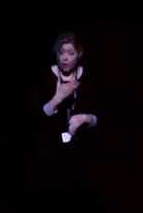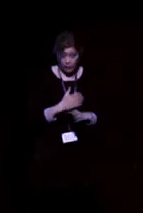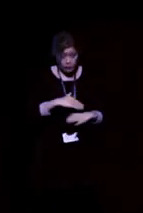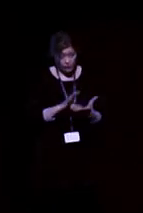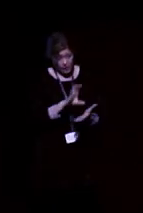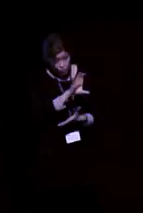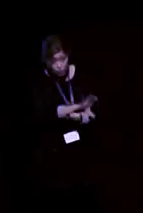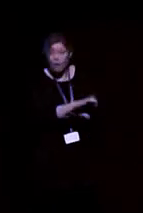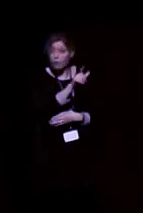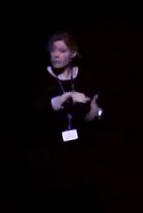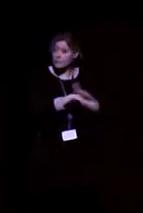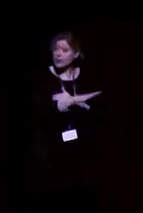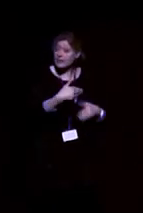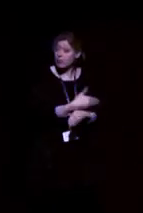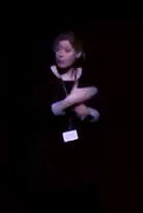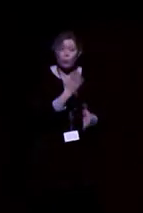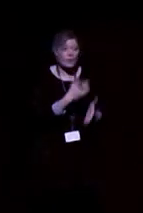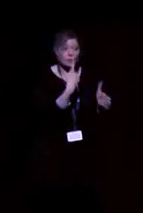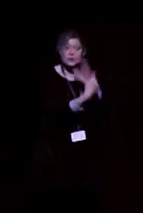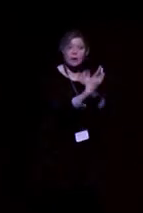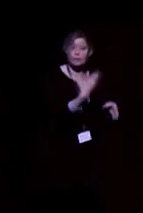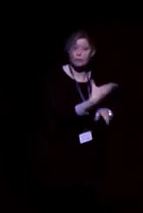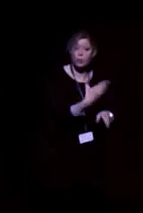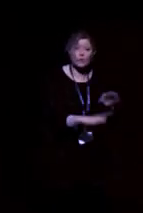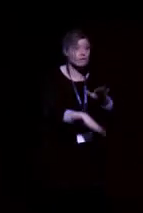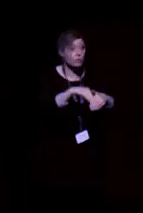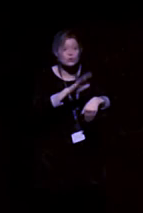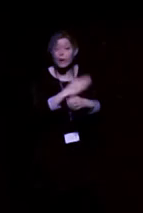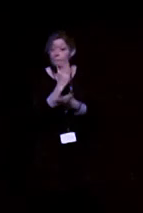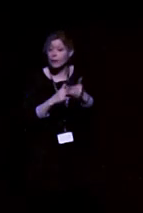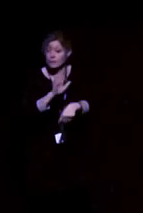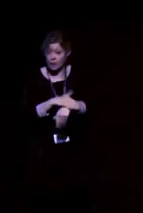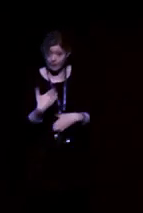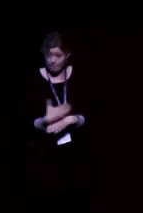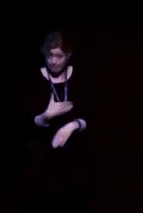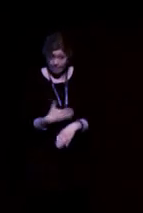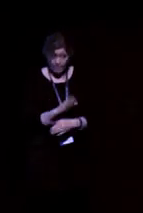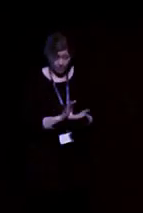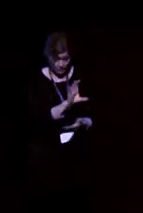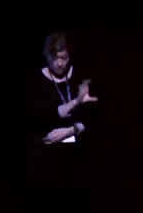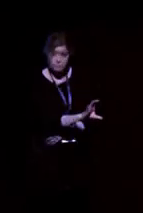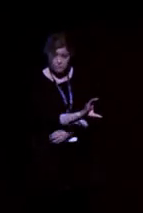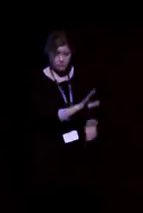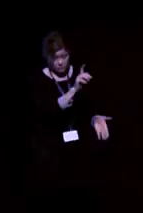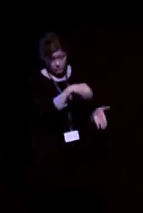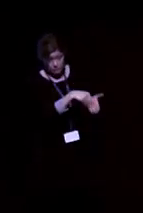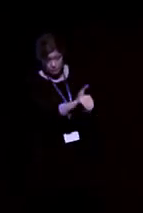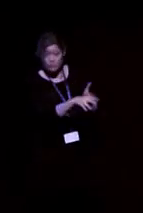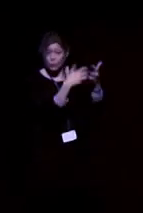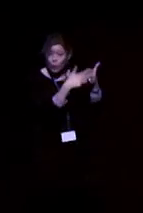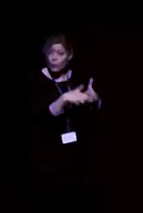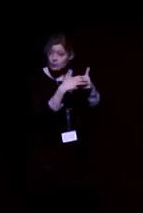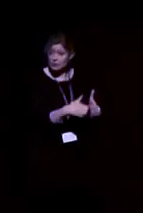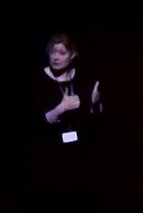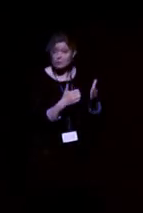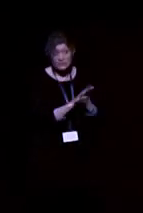people in employment where they're self-employed, full-time, part-time, and essentially will provide equipment to help people